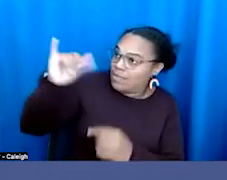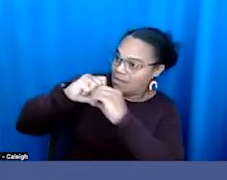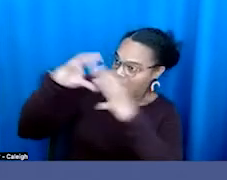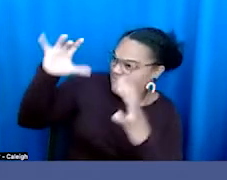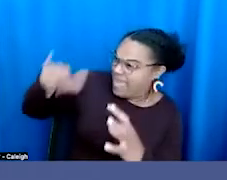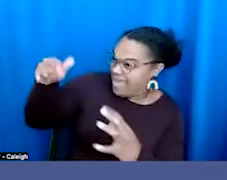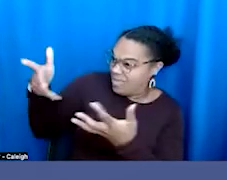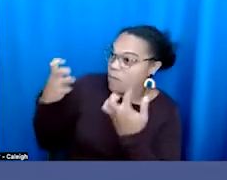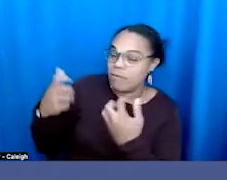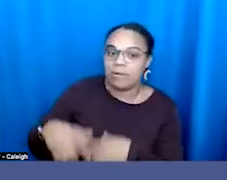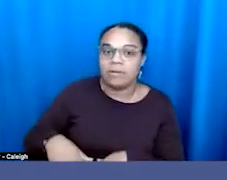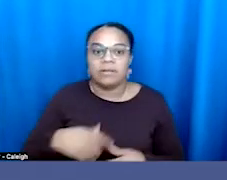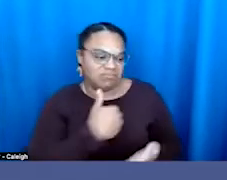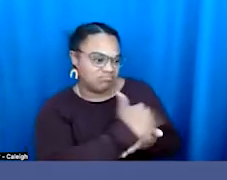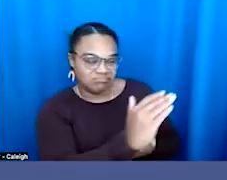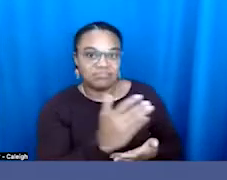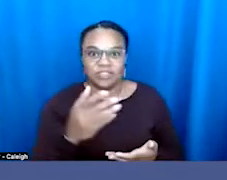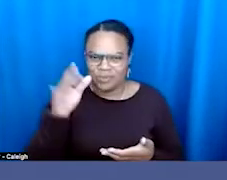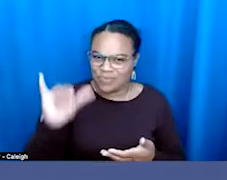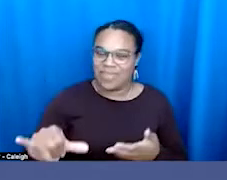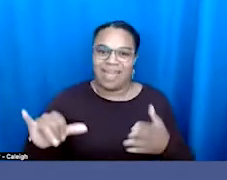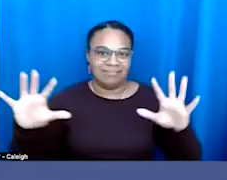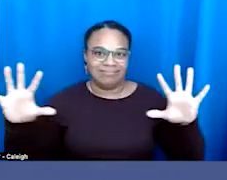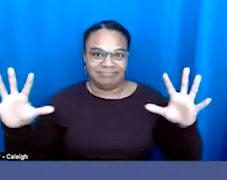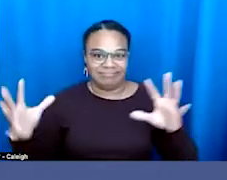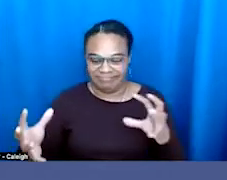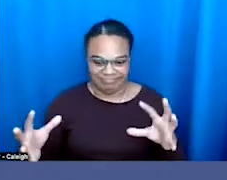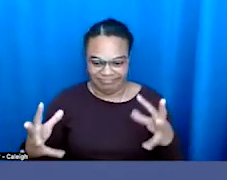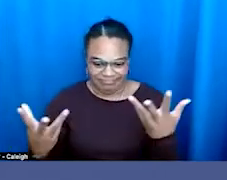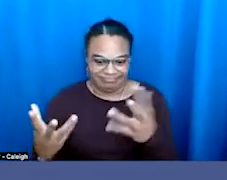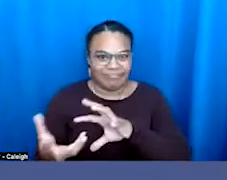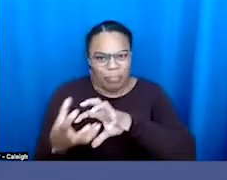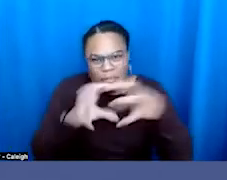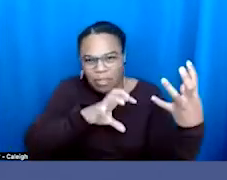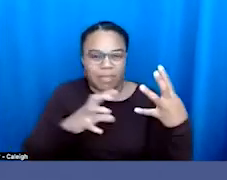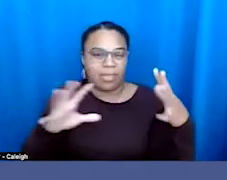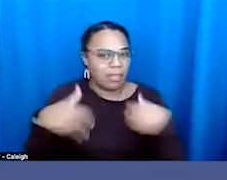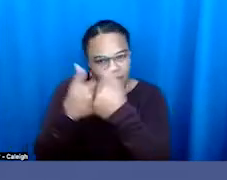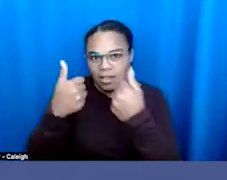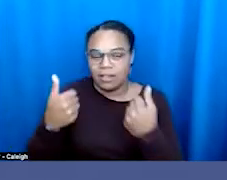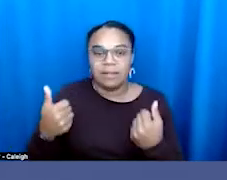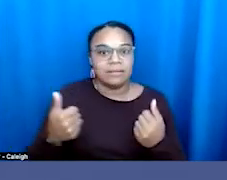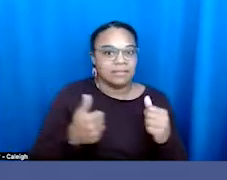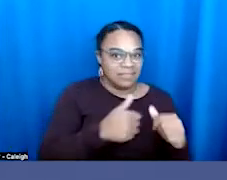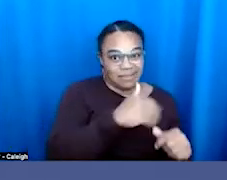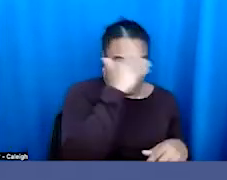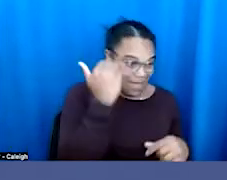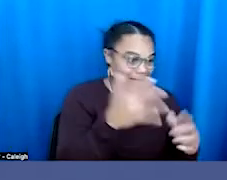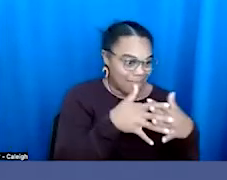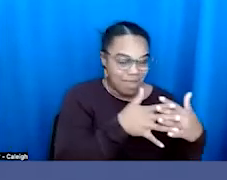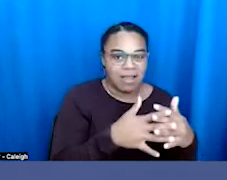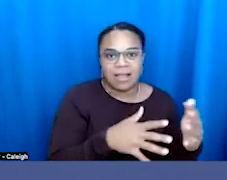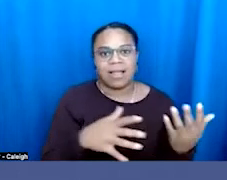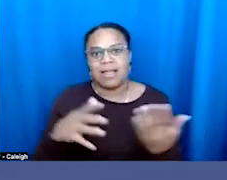America and the graying of America, where a majority white population holds most of the political and economic